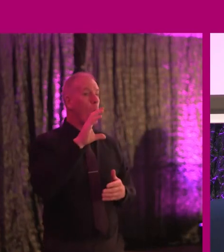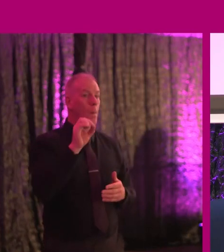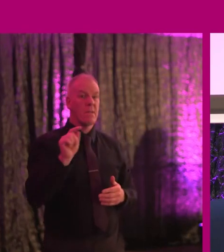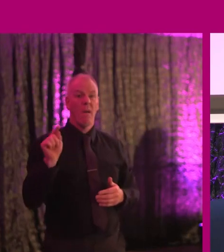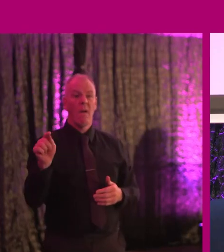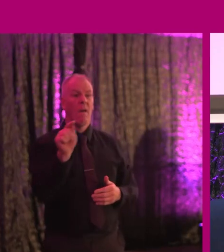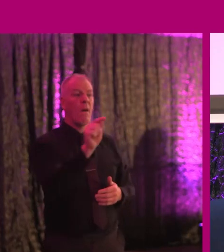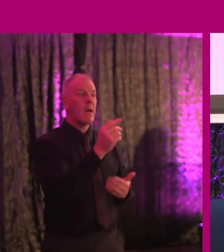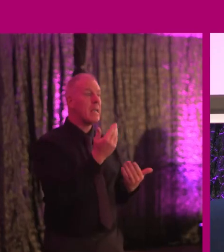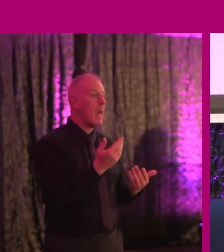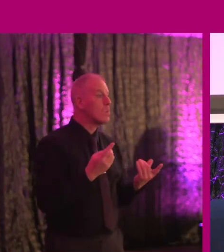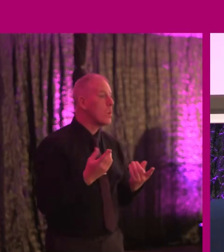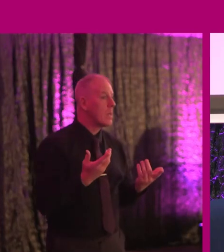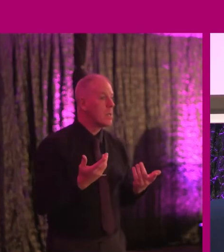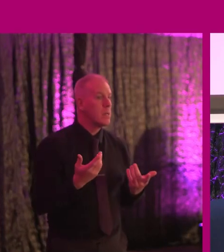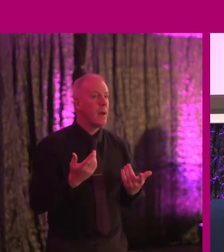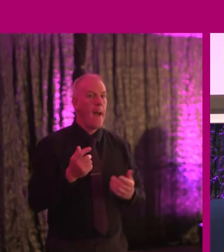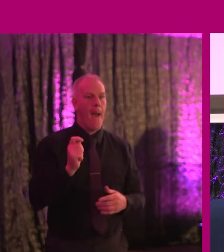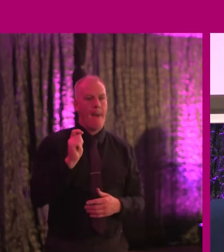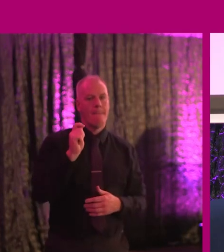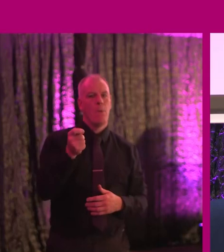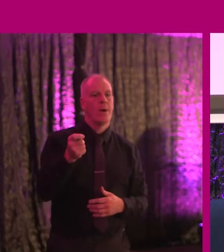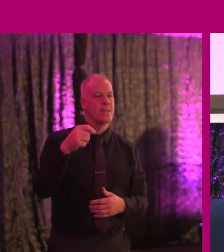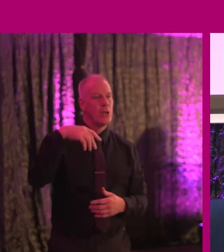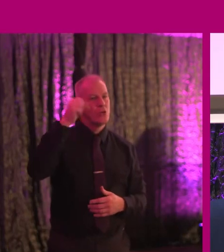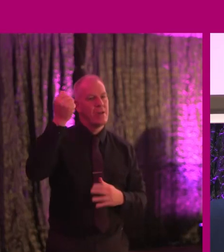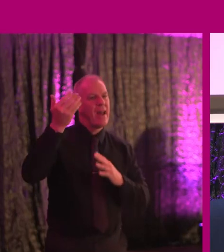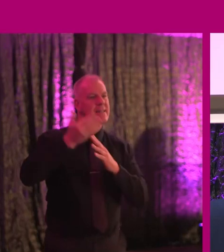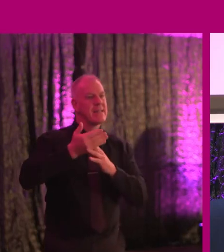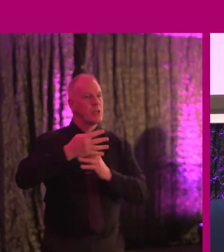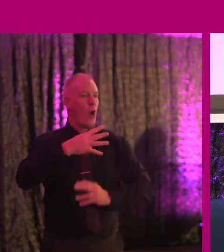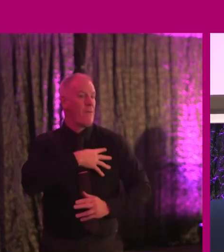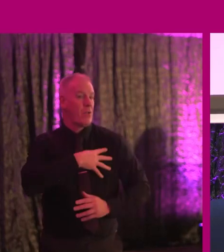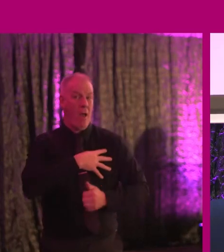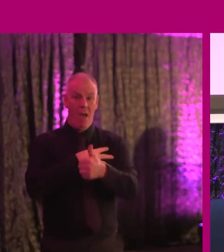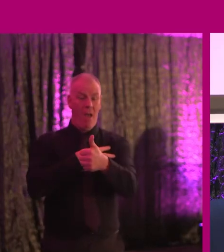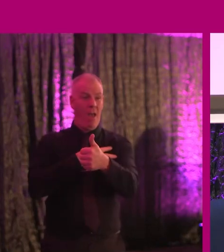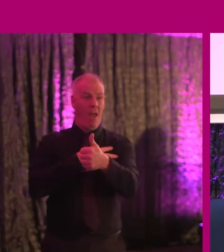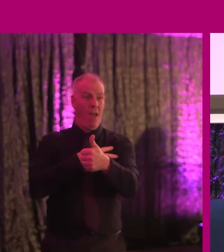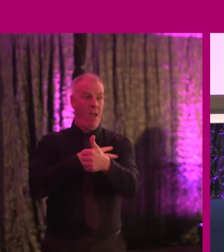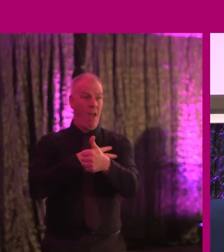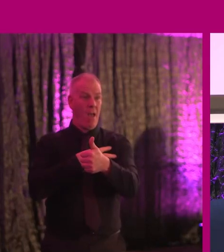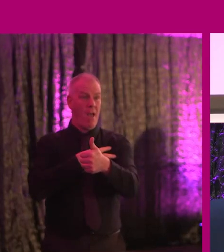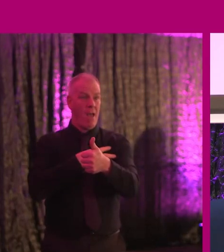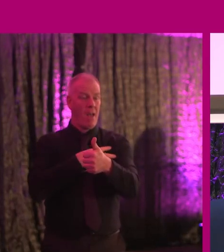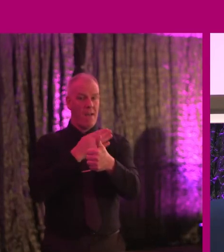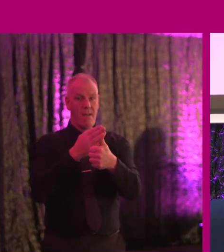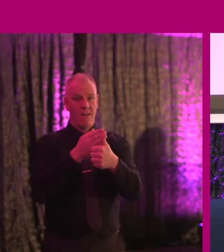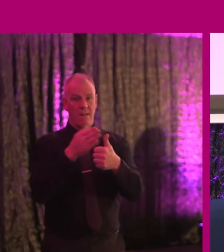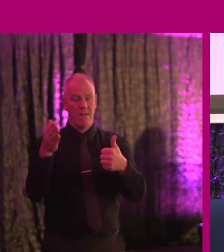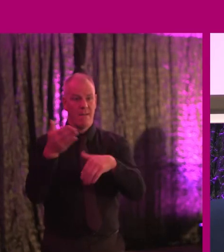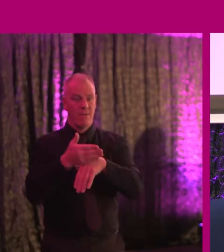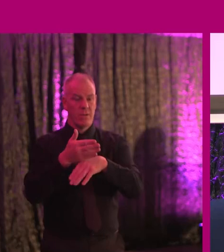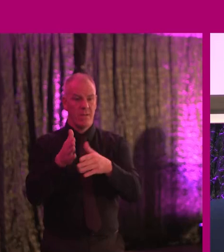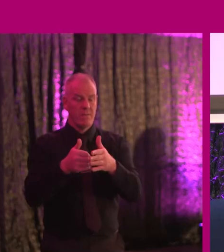is that they are appointing chief accessibility officers that run right across the functions of the